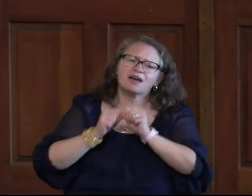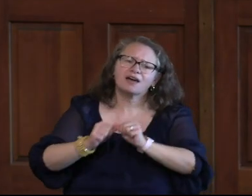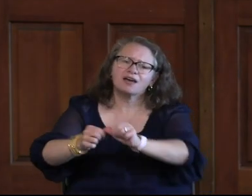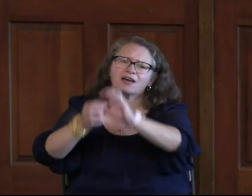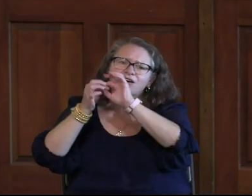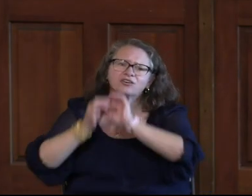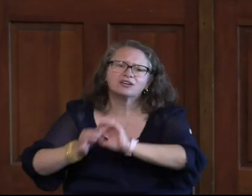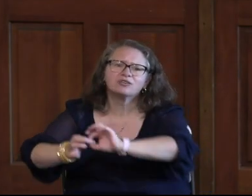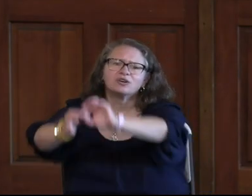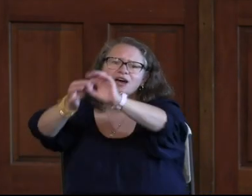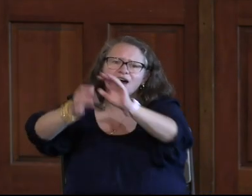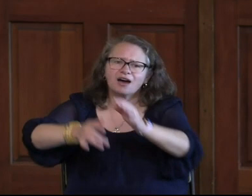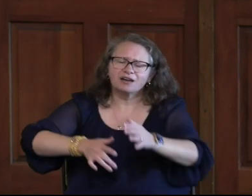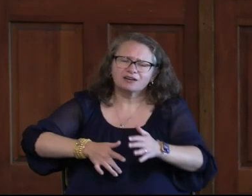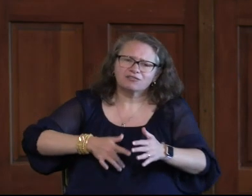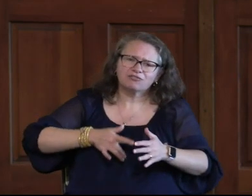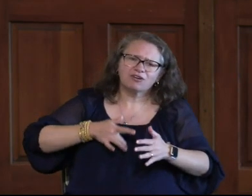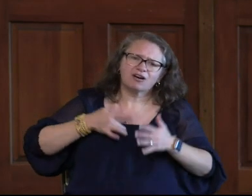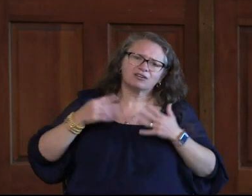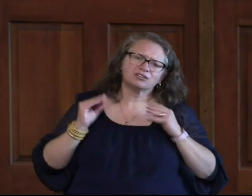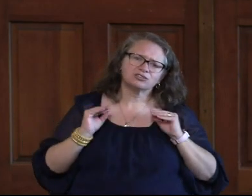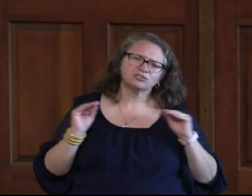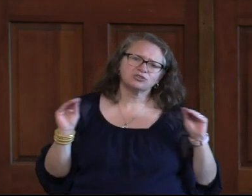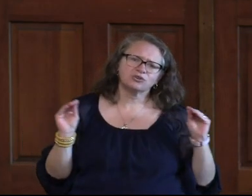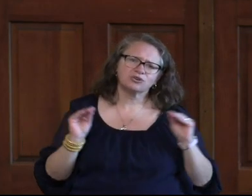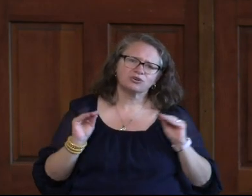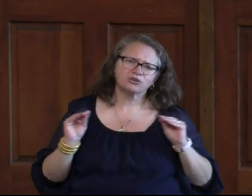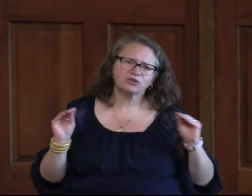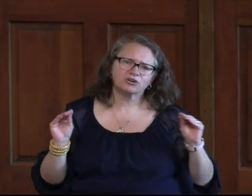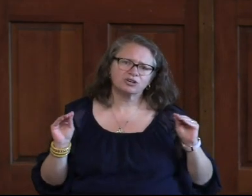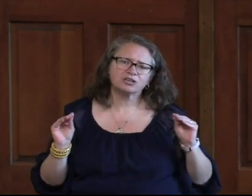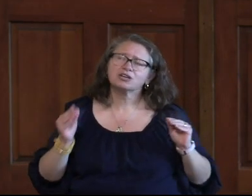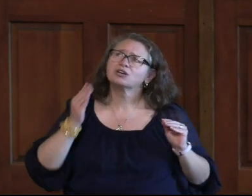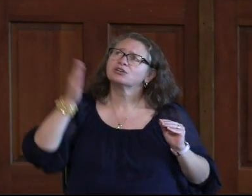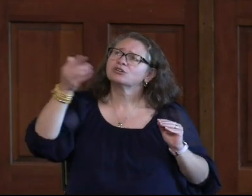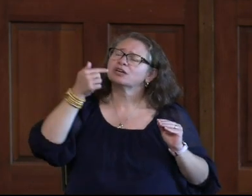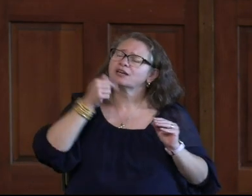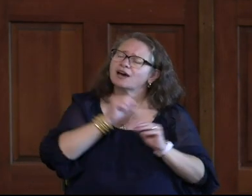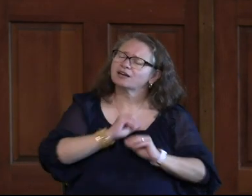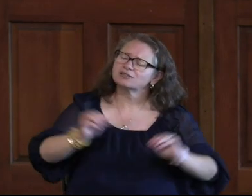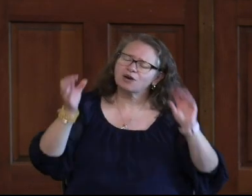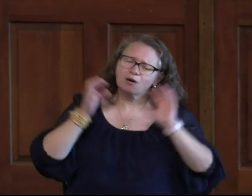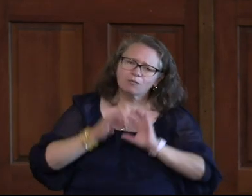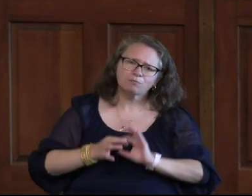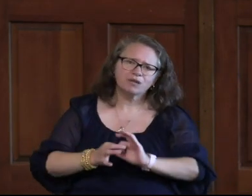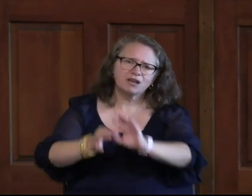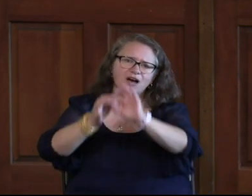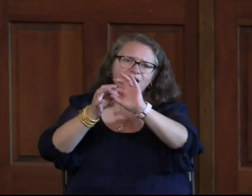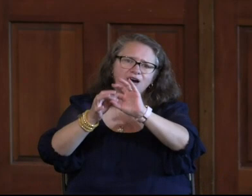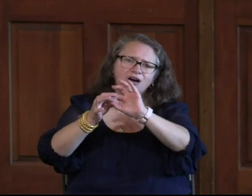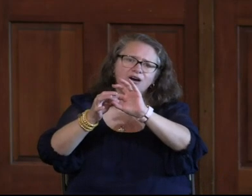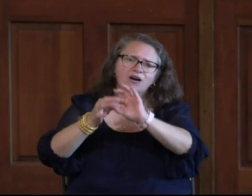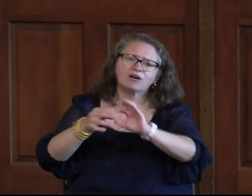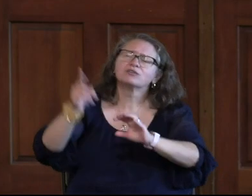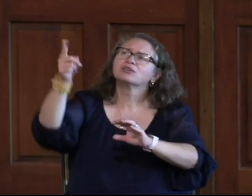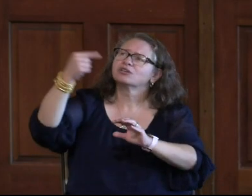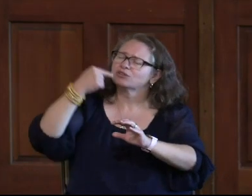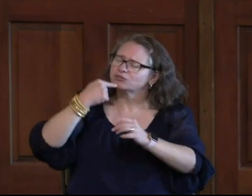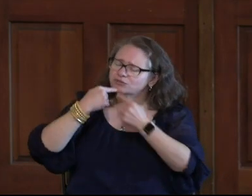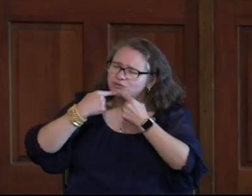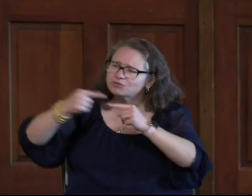held when I am falling short And when I don't belong,